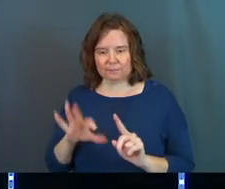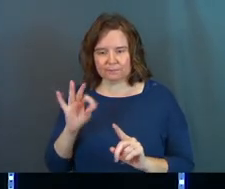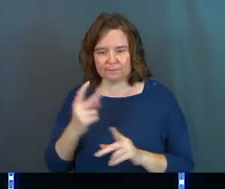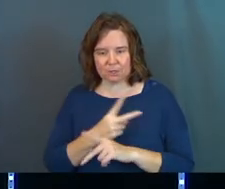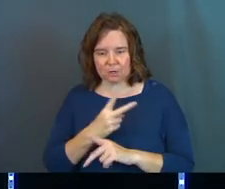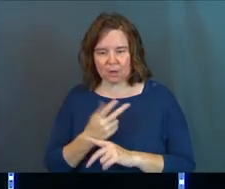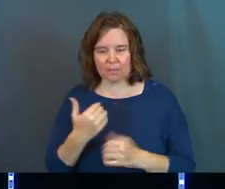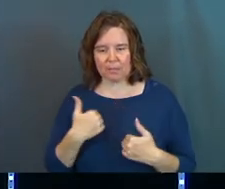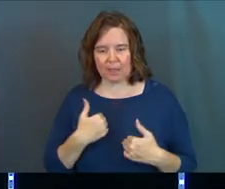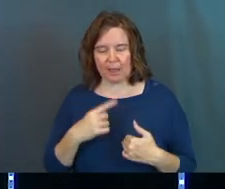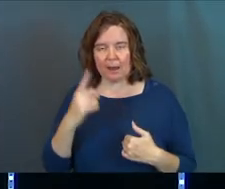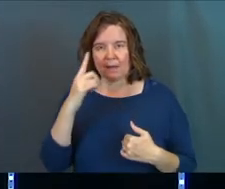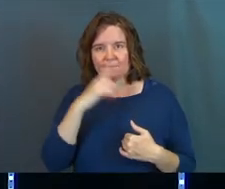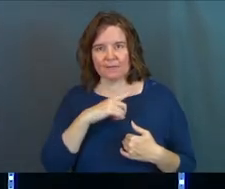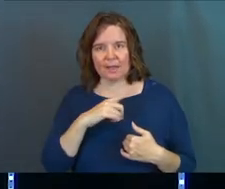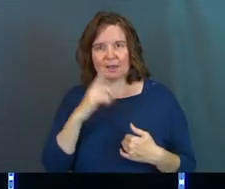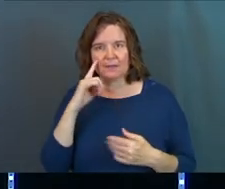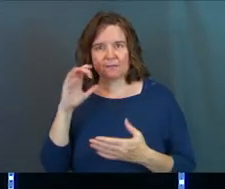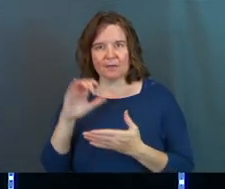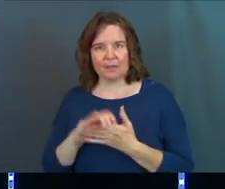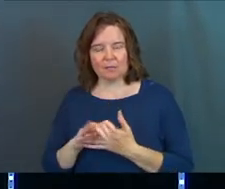that they had a counterfeit faith.